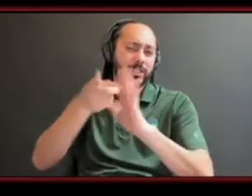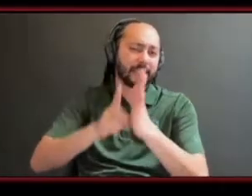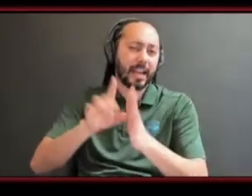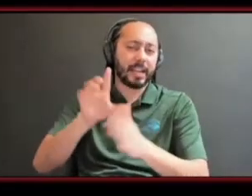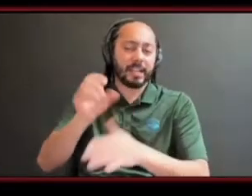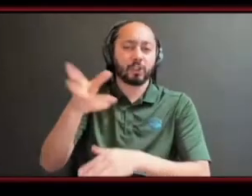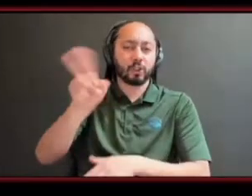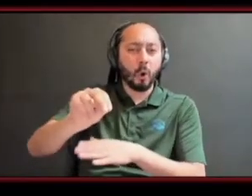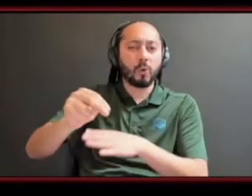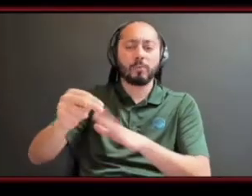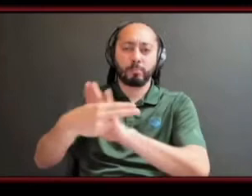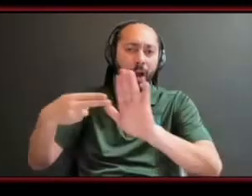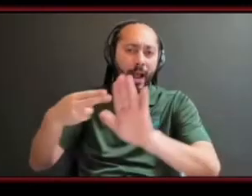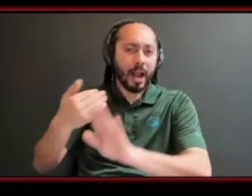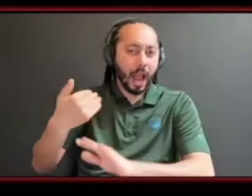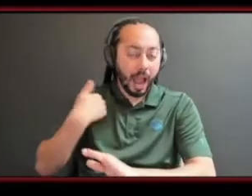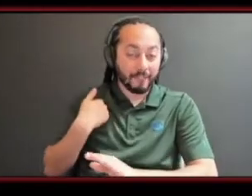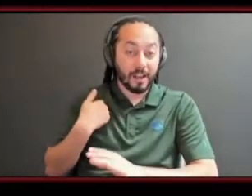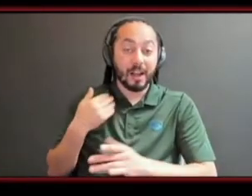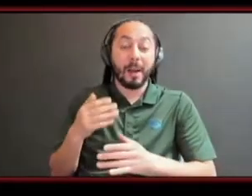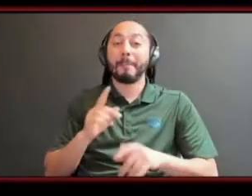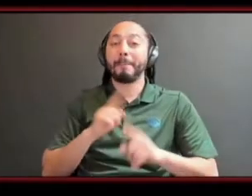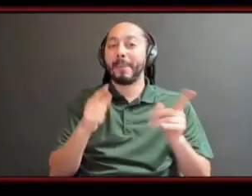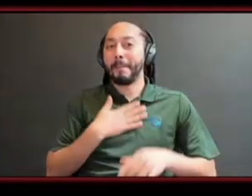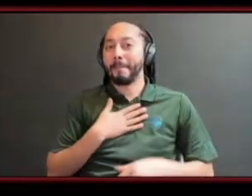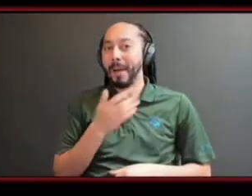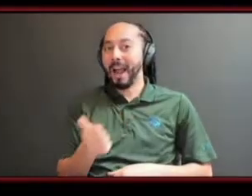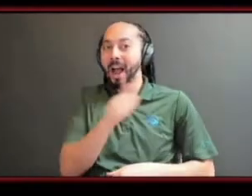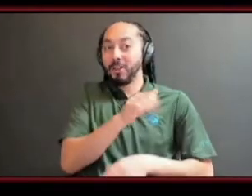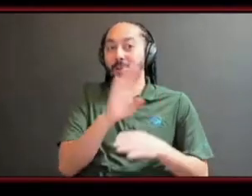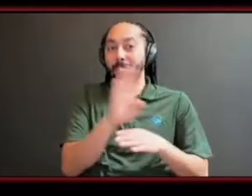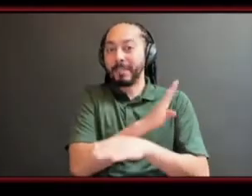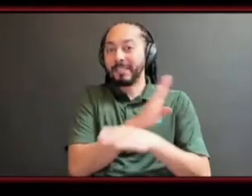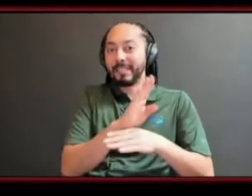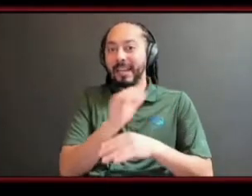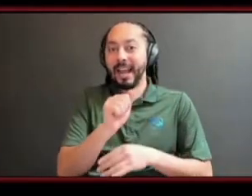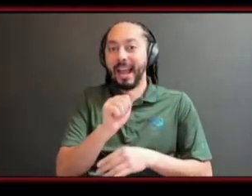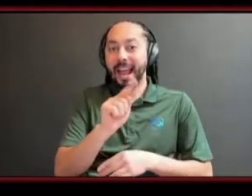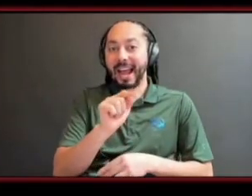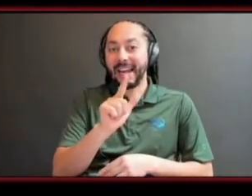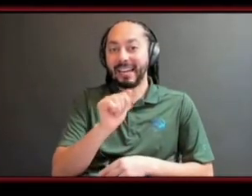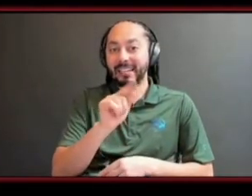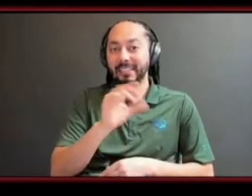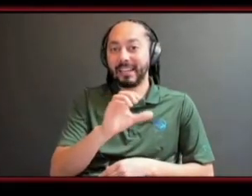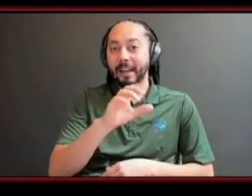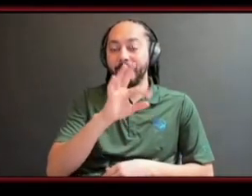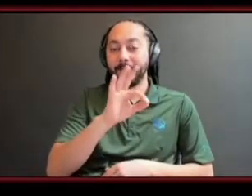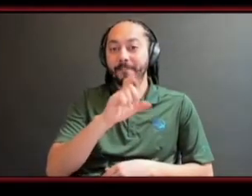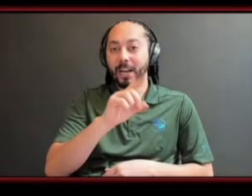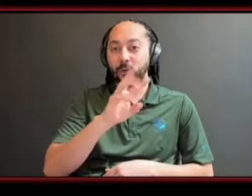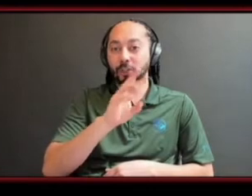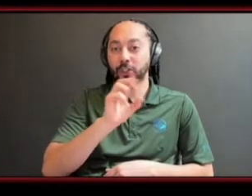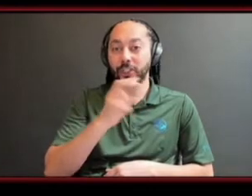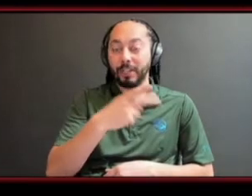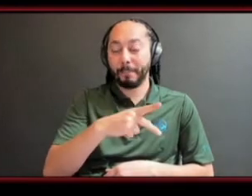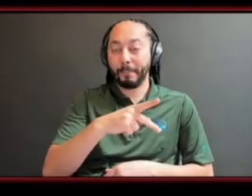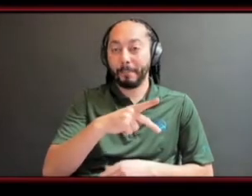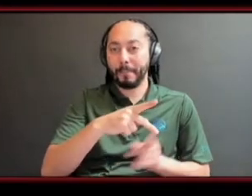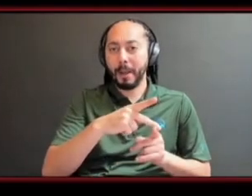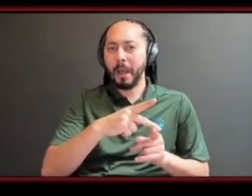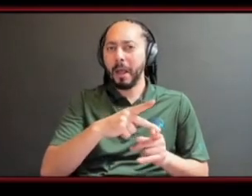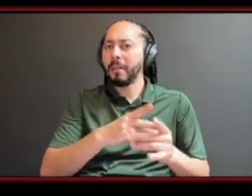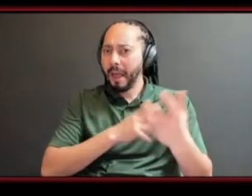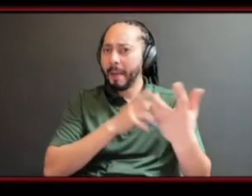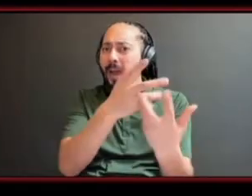brand my other business atlantic scholarship organization trev reached back even though he's not there